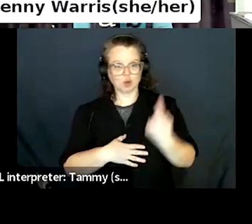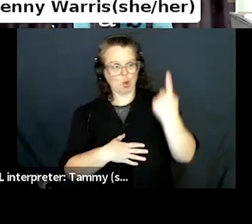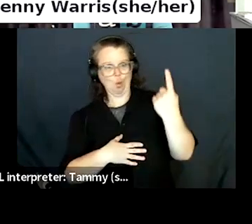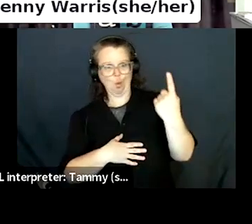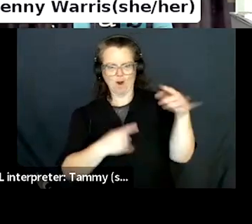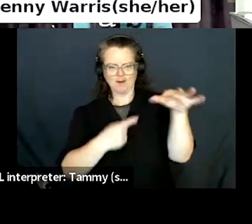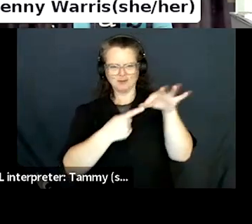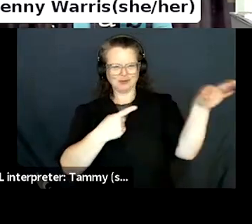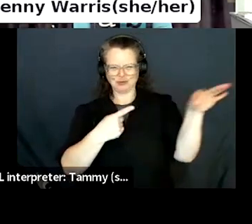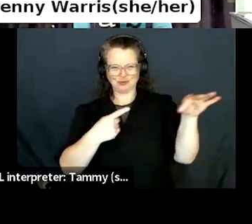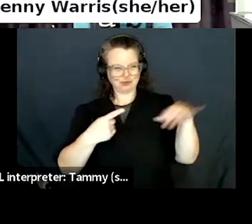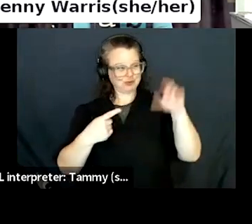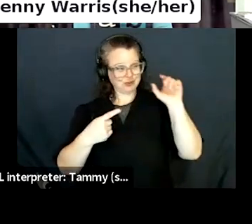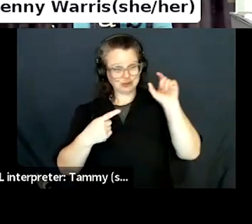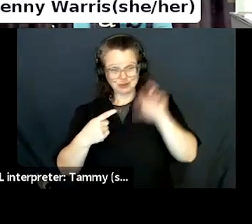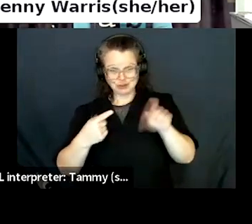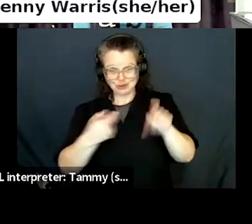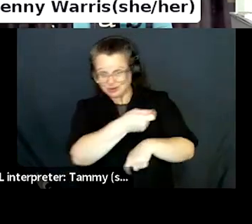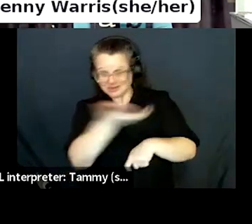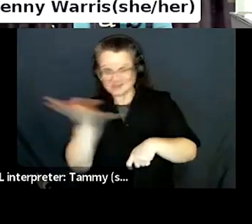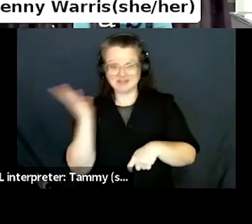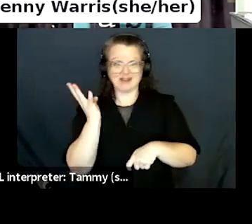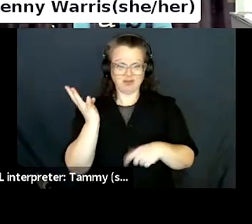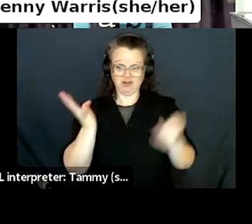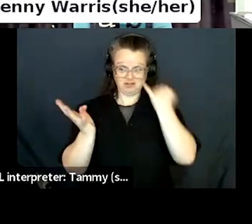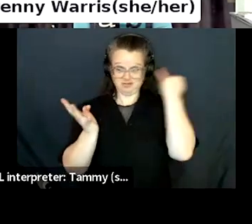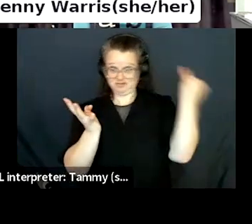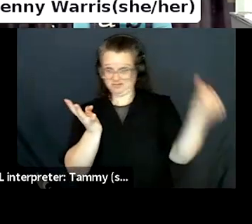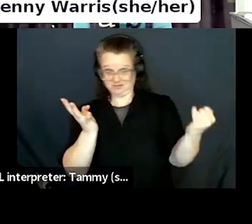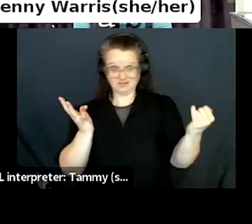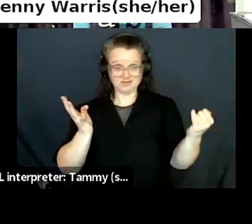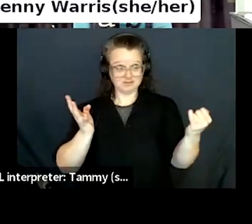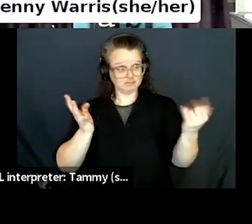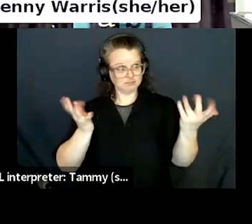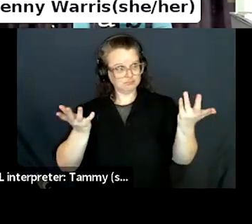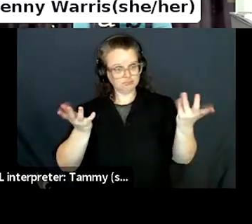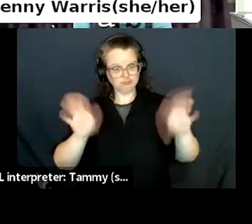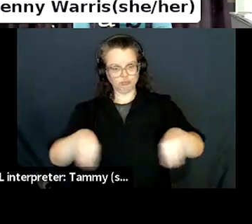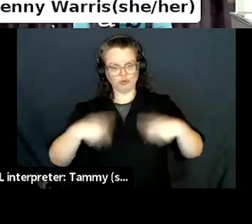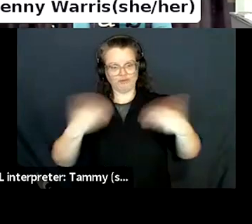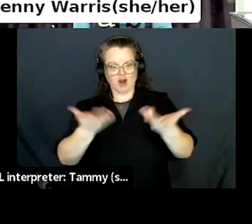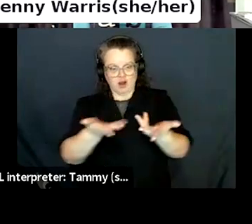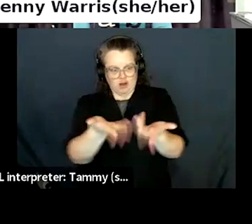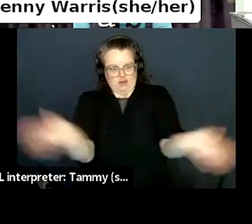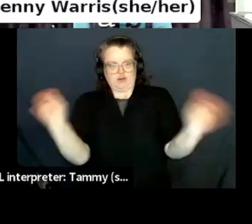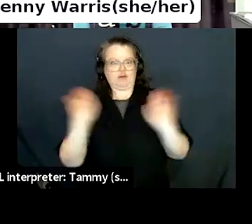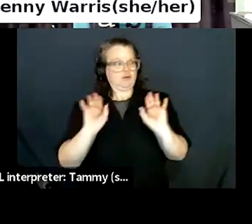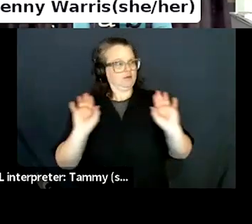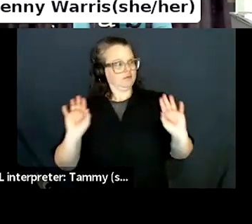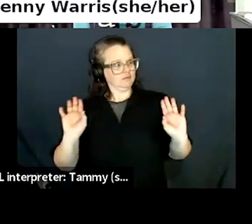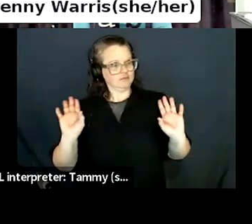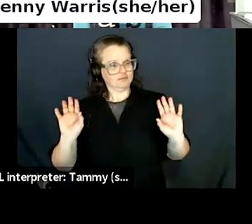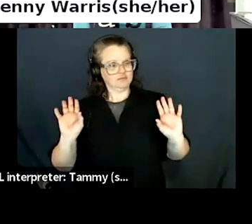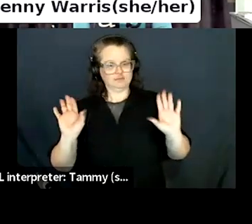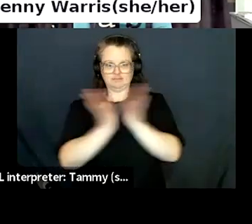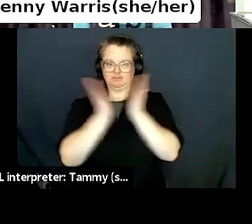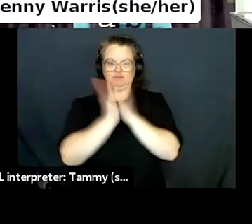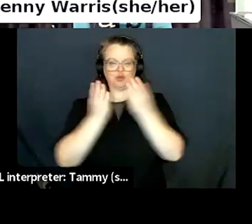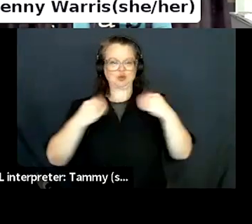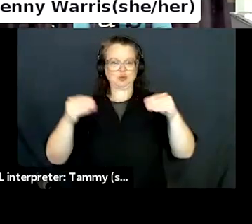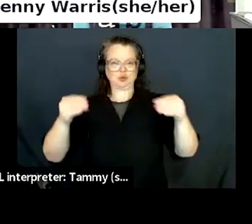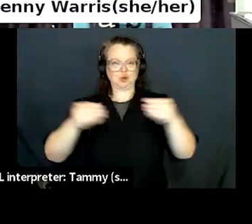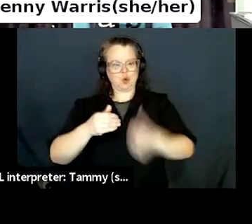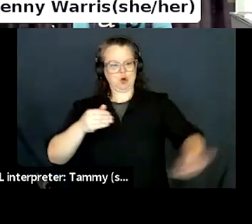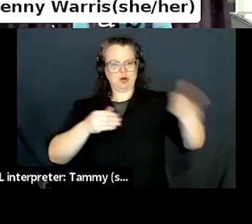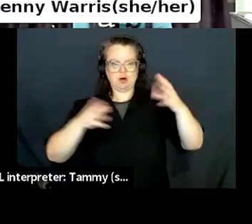could get onboarded with more quickly. And I think part of this even comes down to, um, you know, a lot of